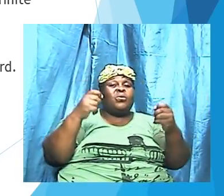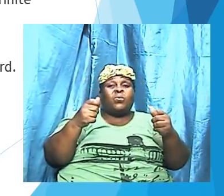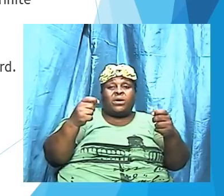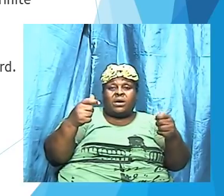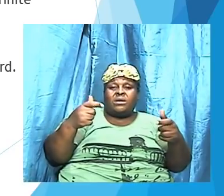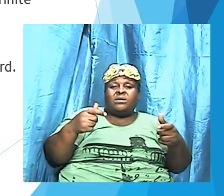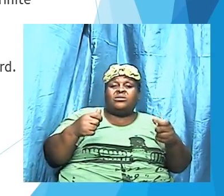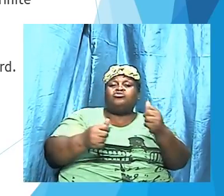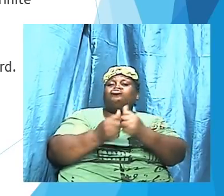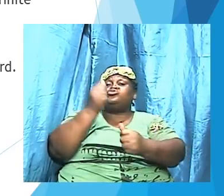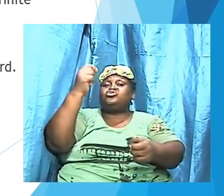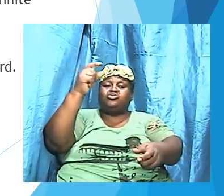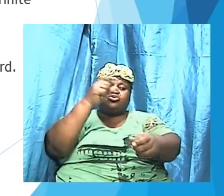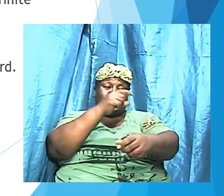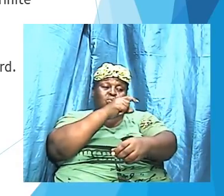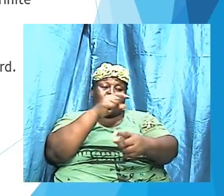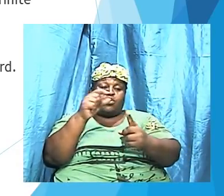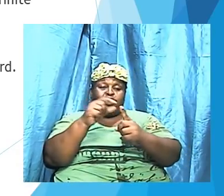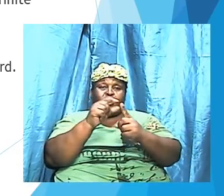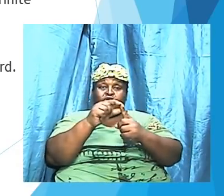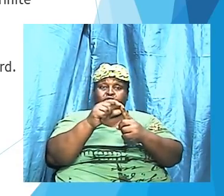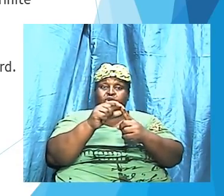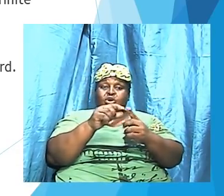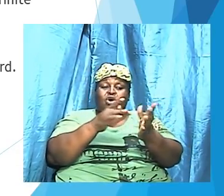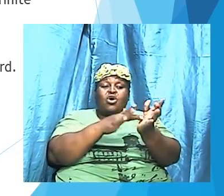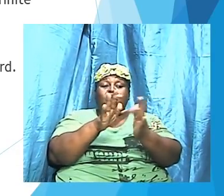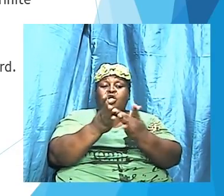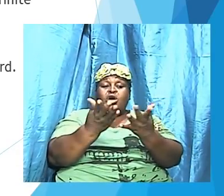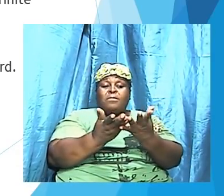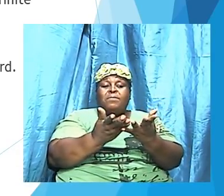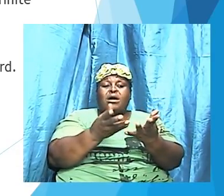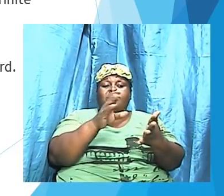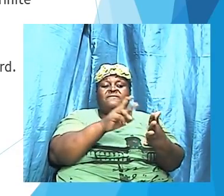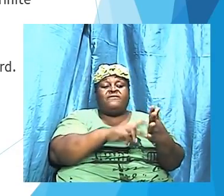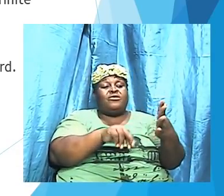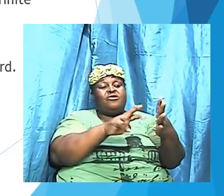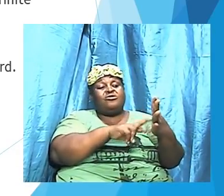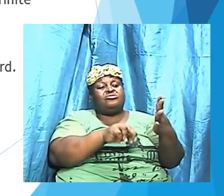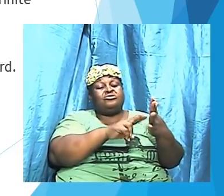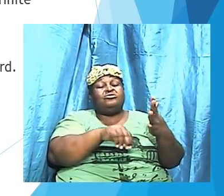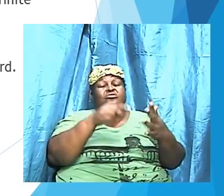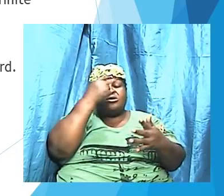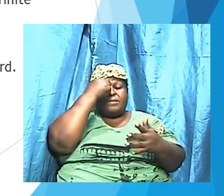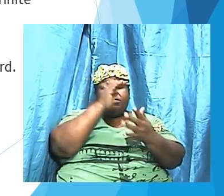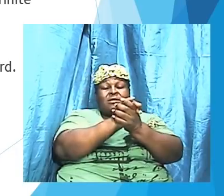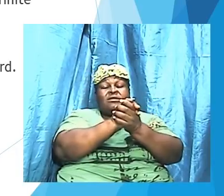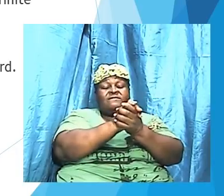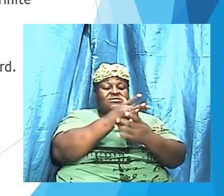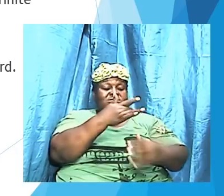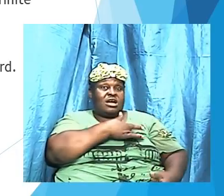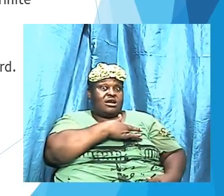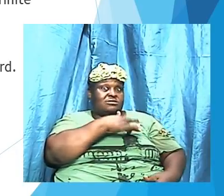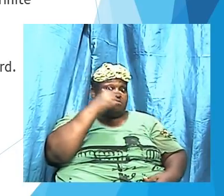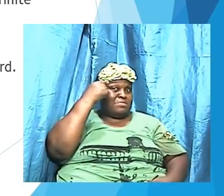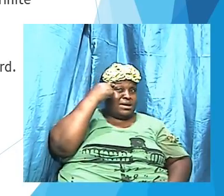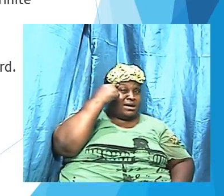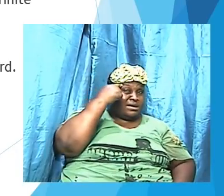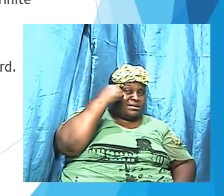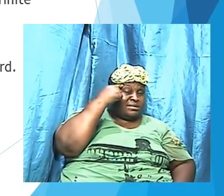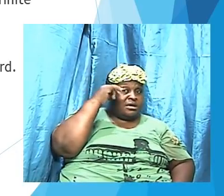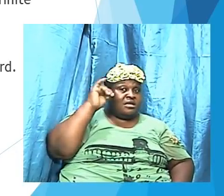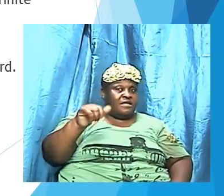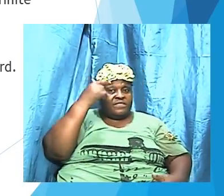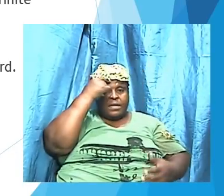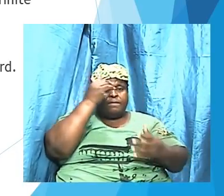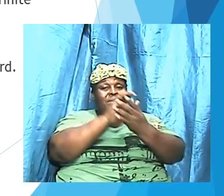a word or Bible verse to a believer's heart and mind, that believer knows